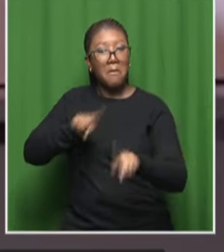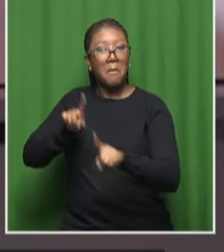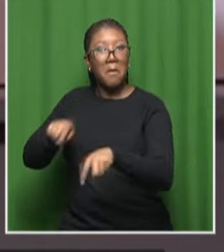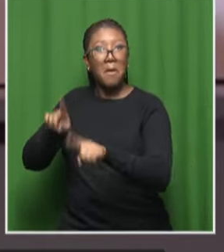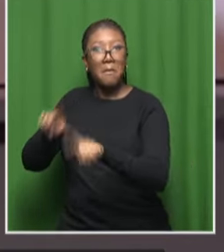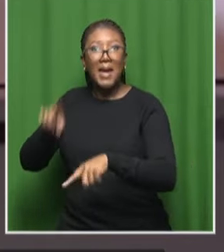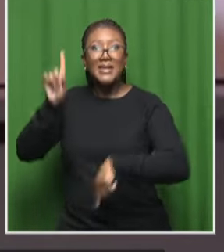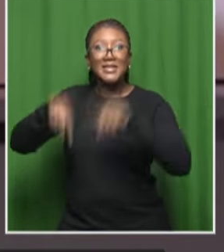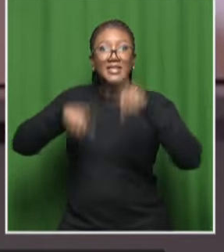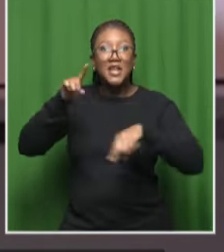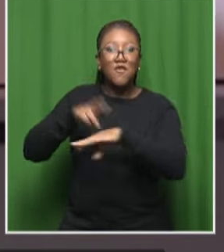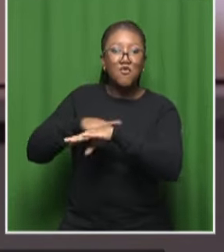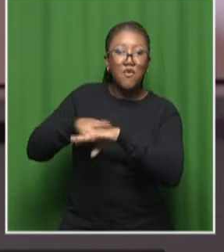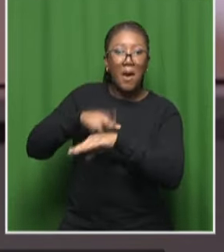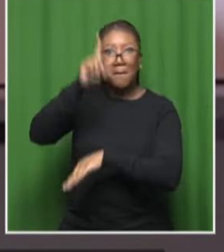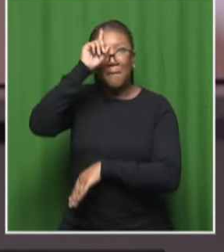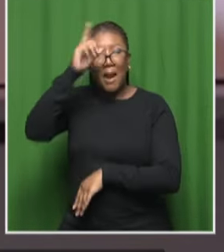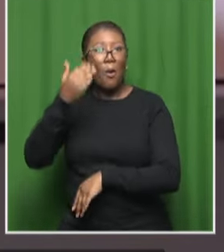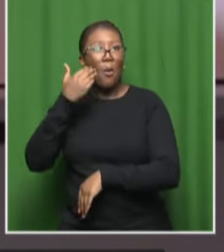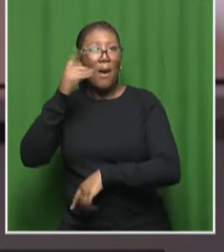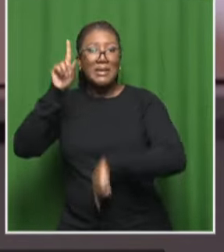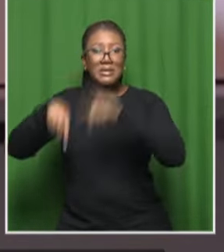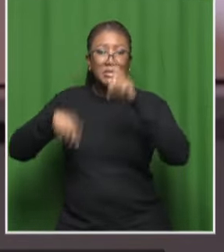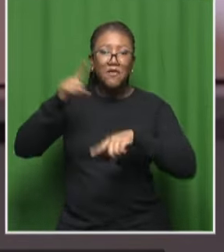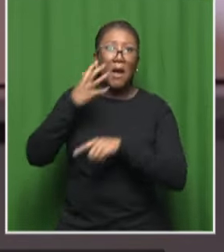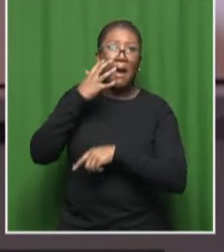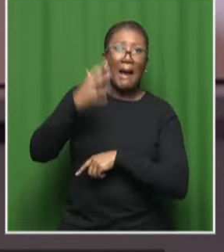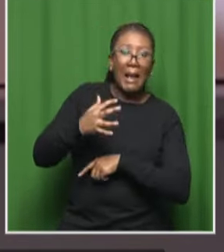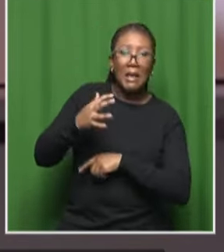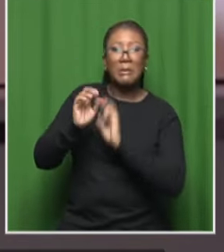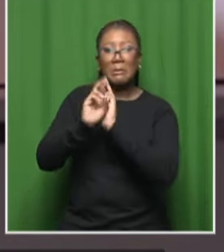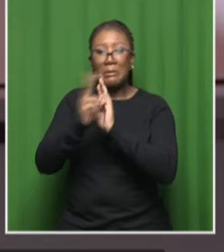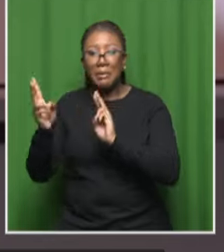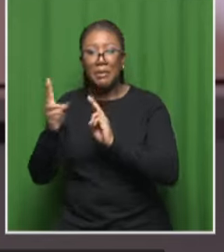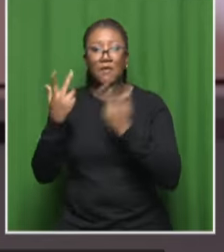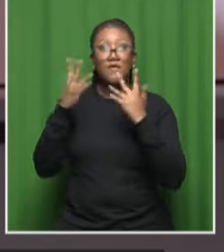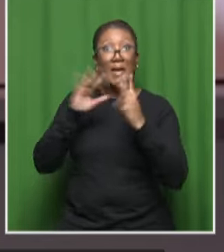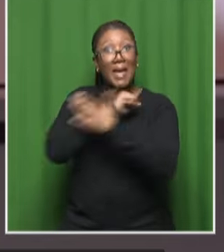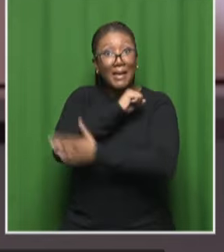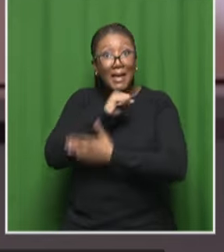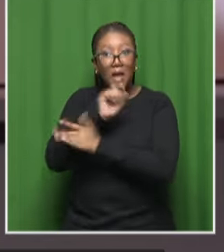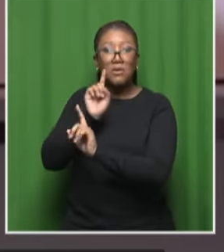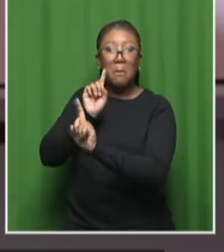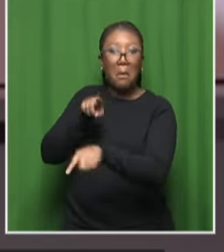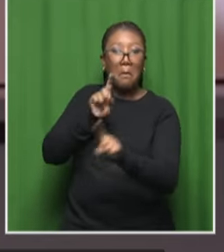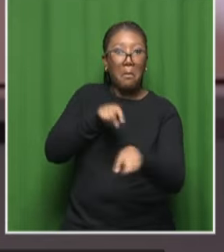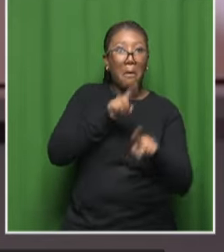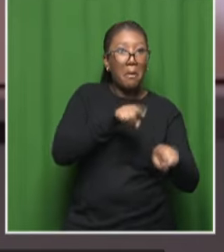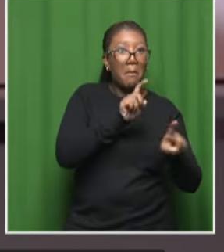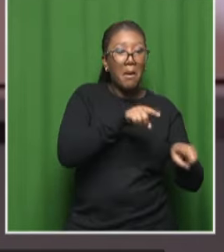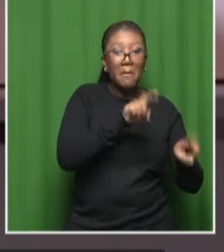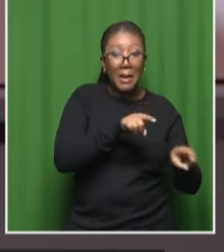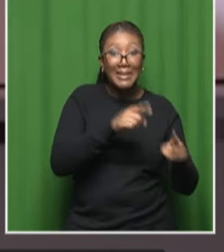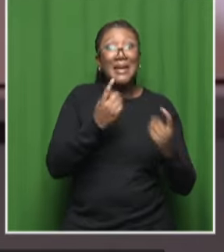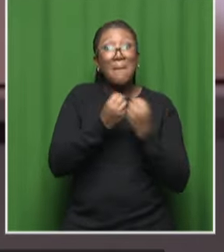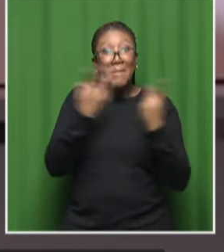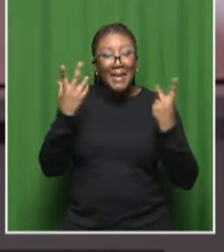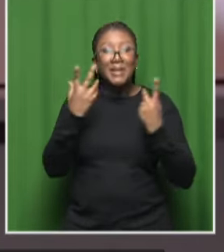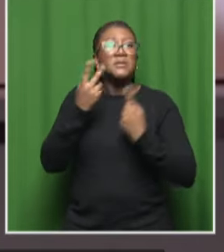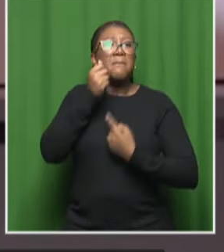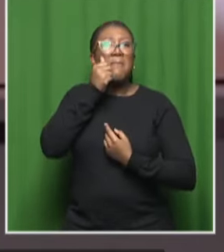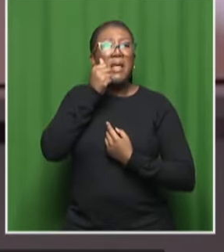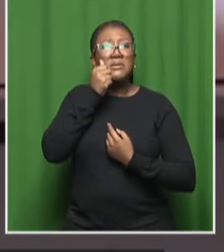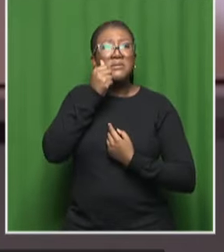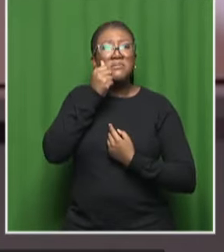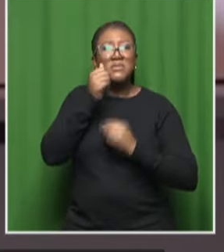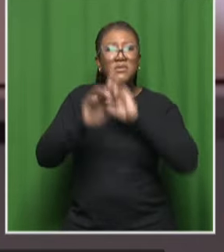every race if you want to call them that culture we've been through through the entire country which is why we've reached a million people and men are confused men don't know